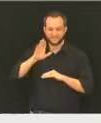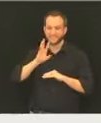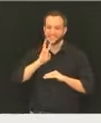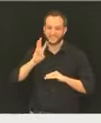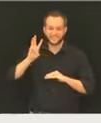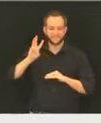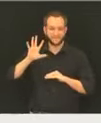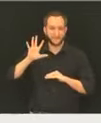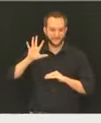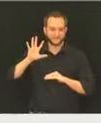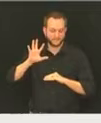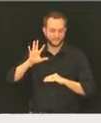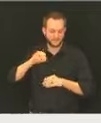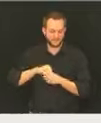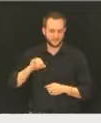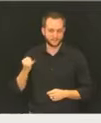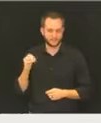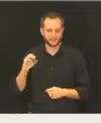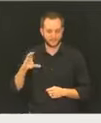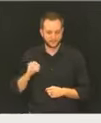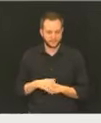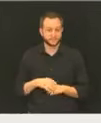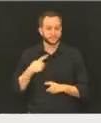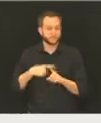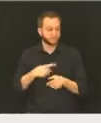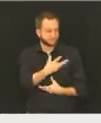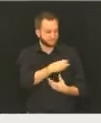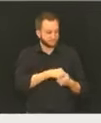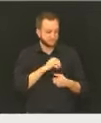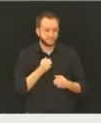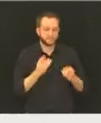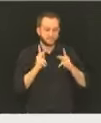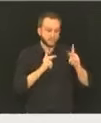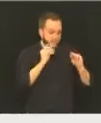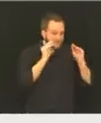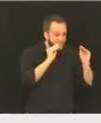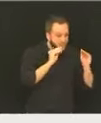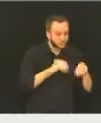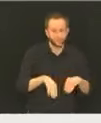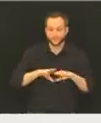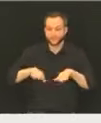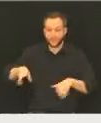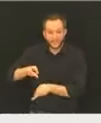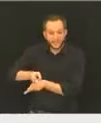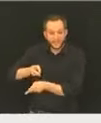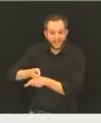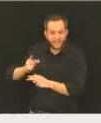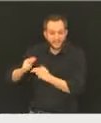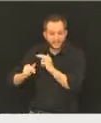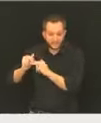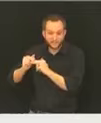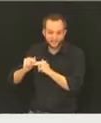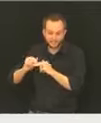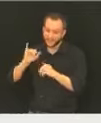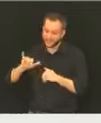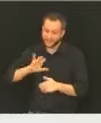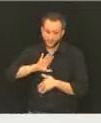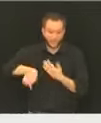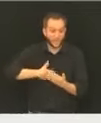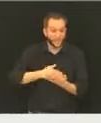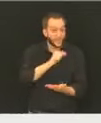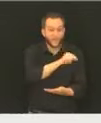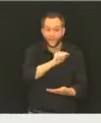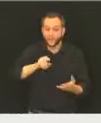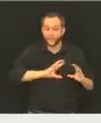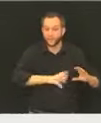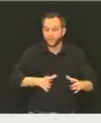And looking at the numbers of our educators and child care facilities and other members of phase two, that